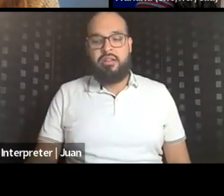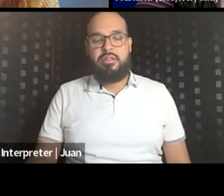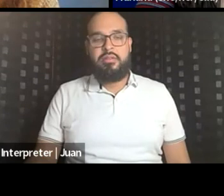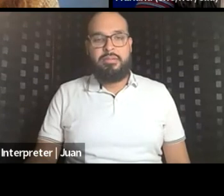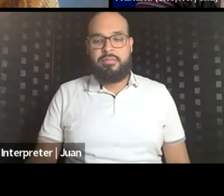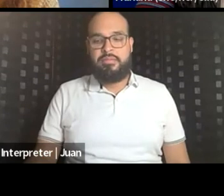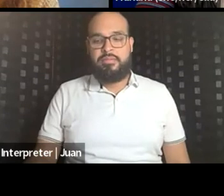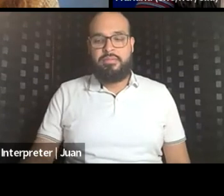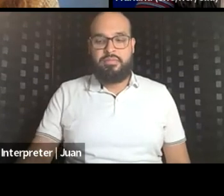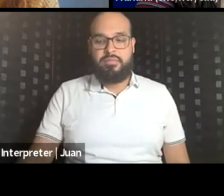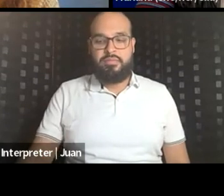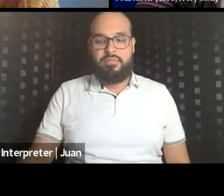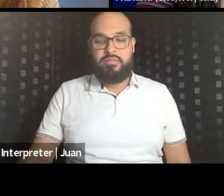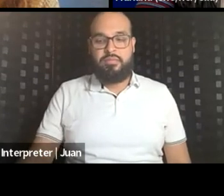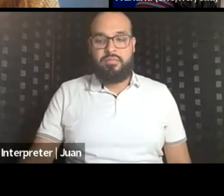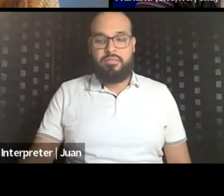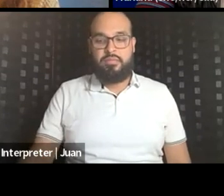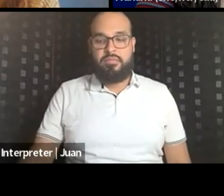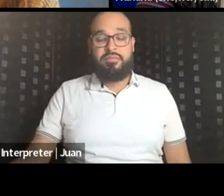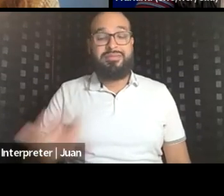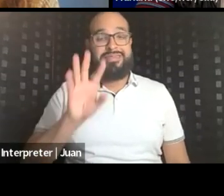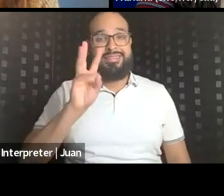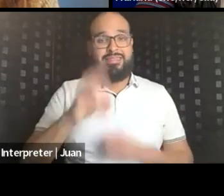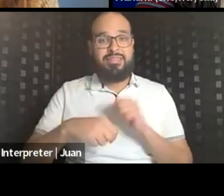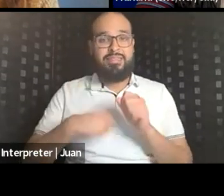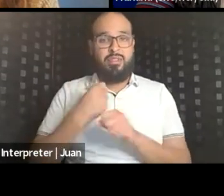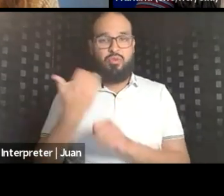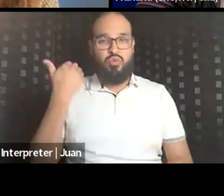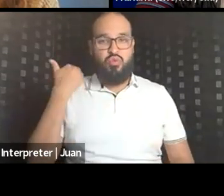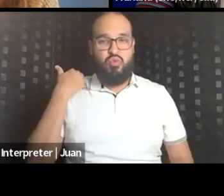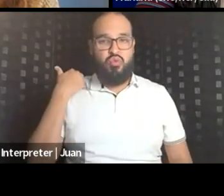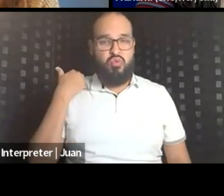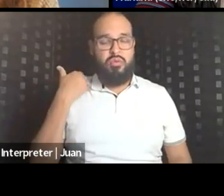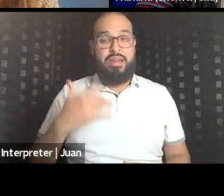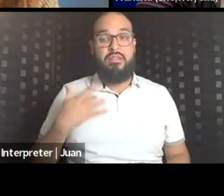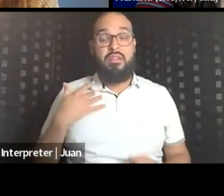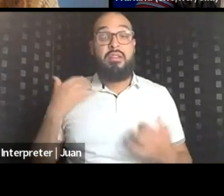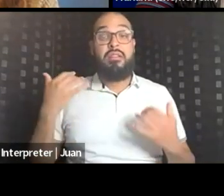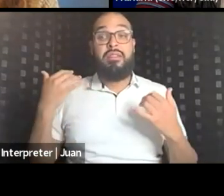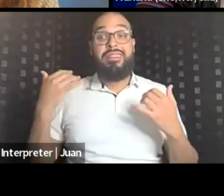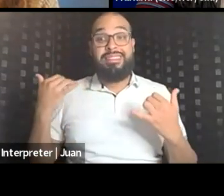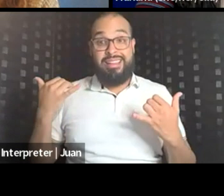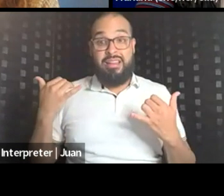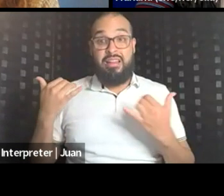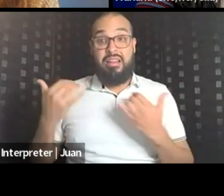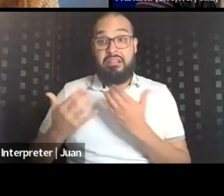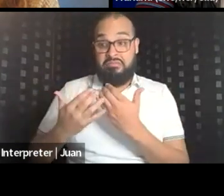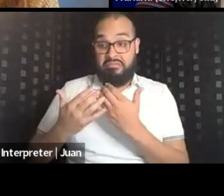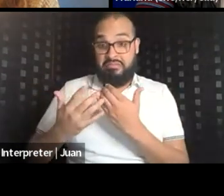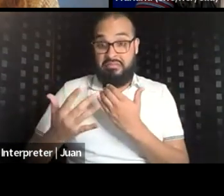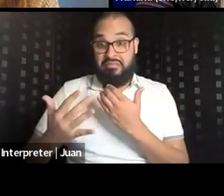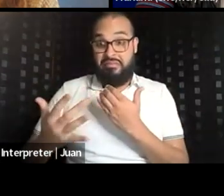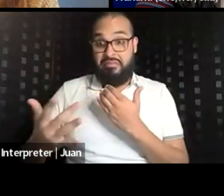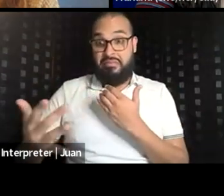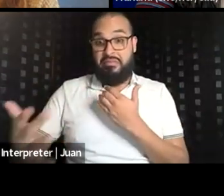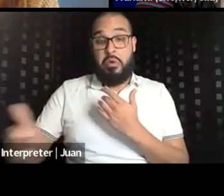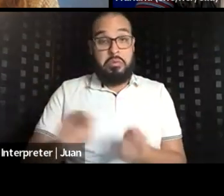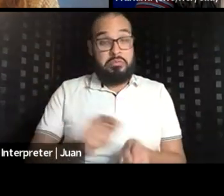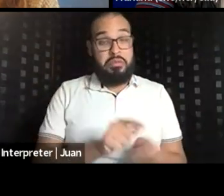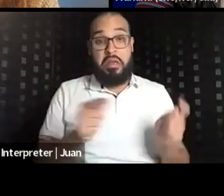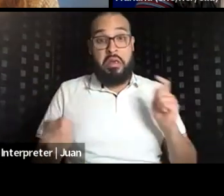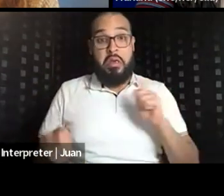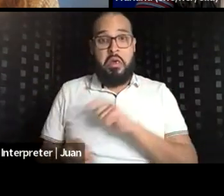six years ago. And I really feel like we've come so far. And this whole summit